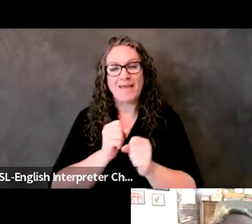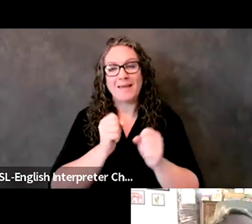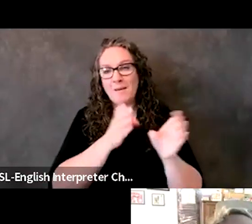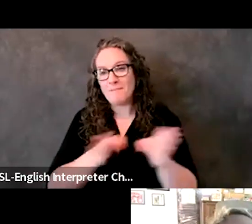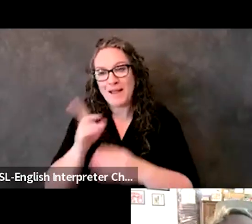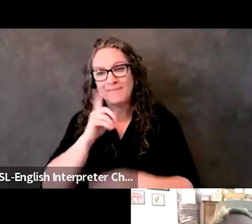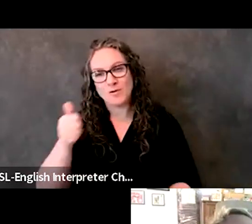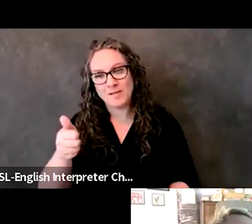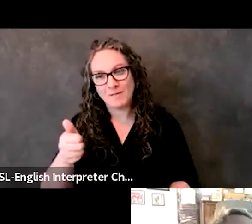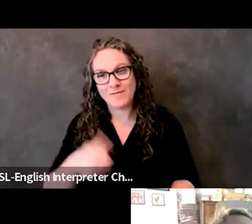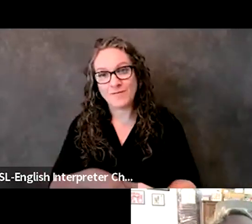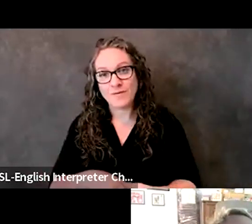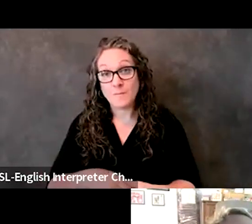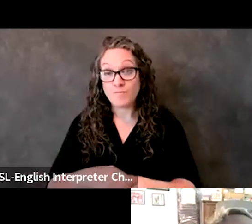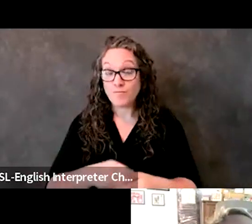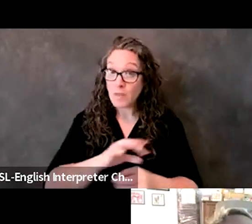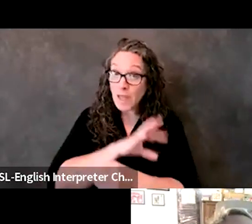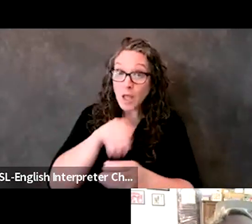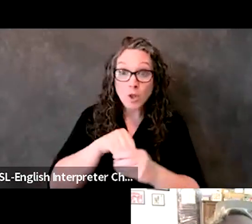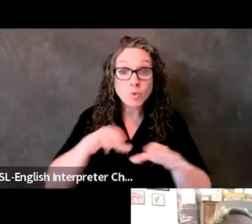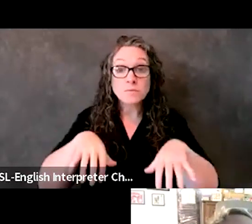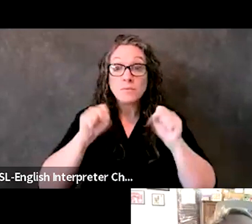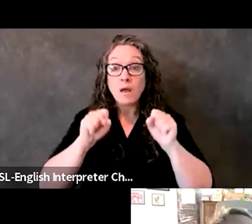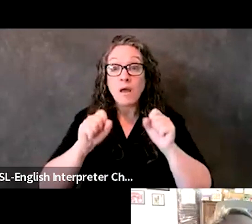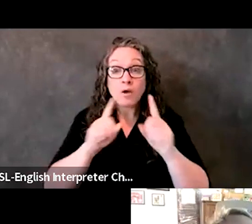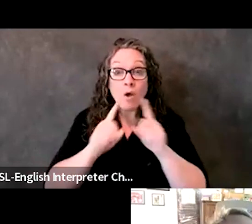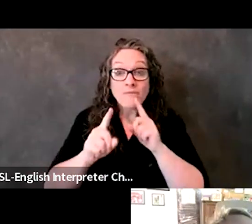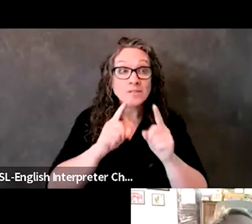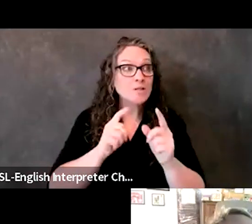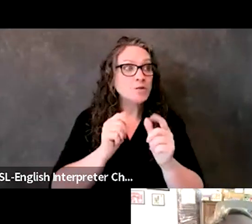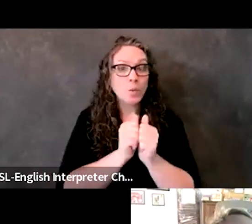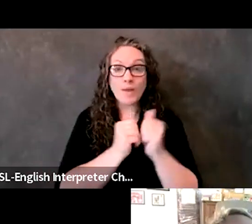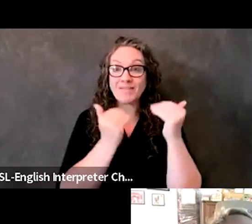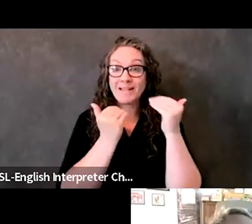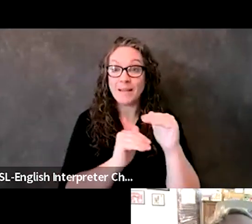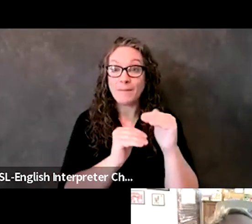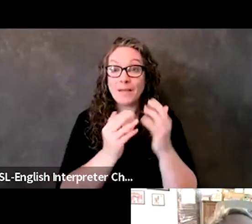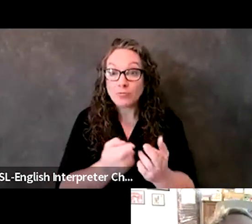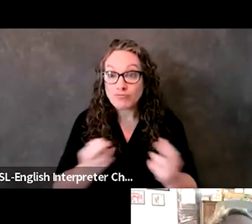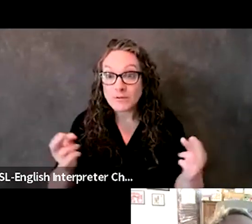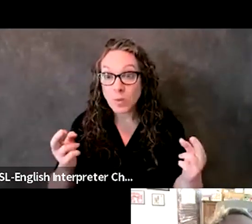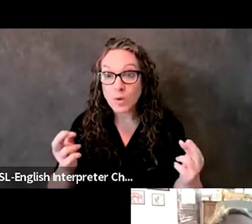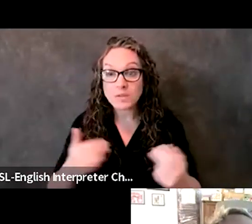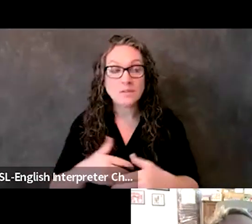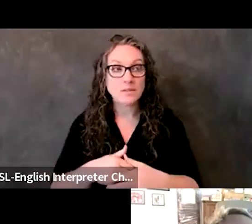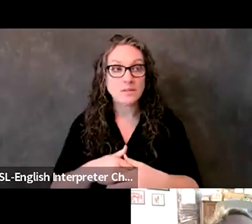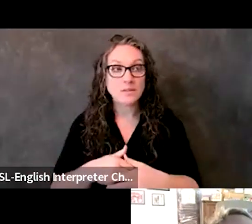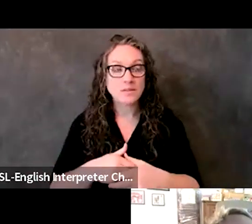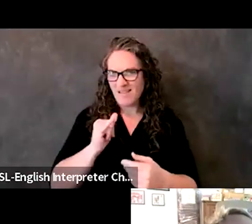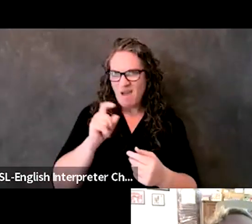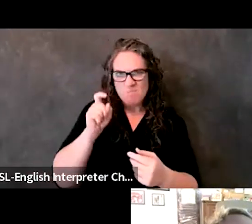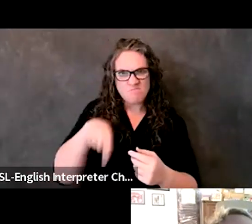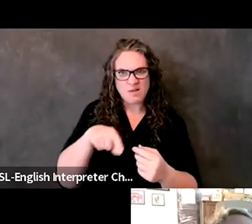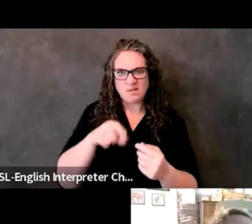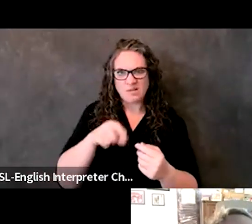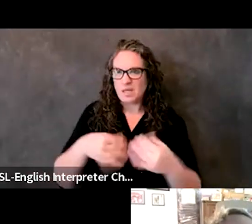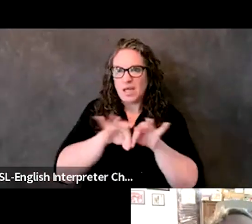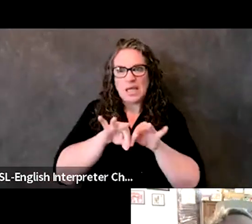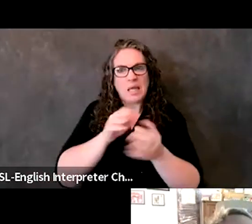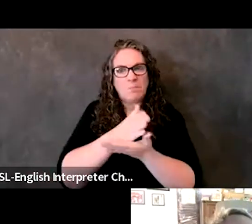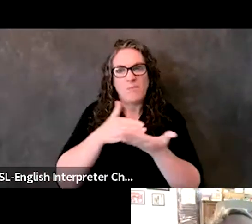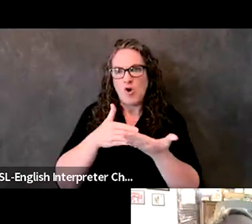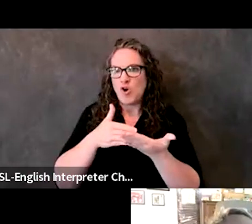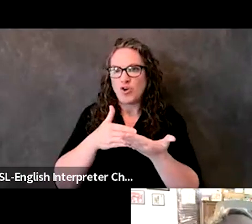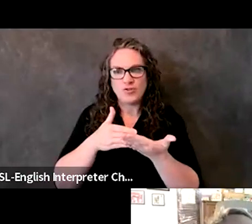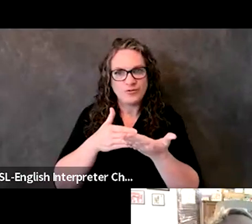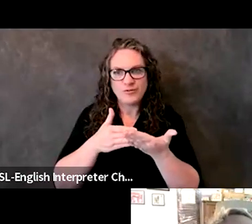you know, conversations around how you do this with limited resources. Um, that has to be one of the key pieces of these conversations